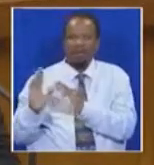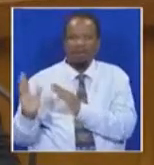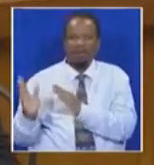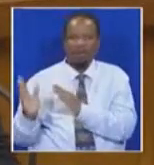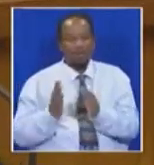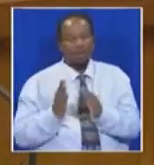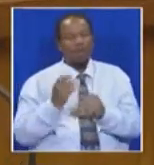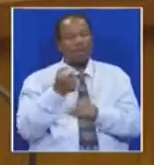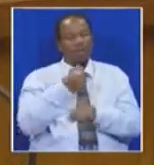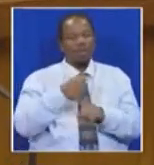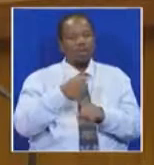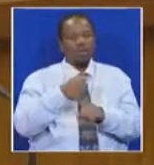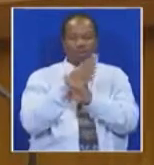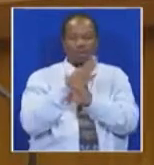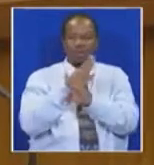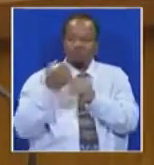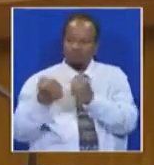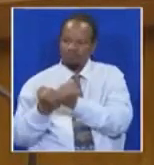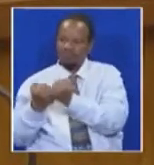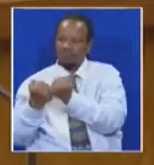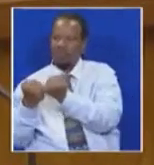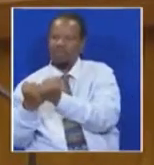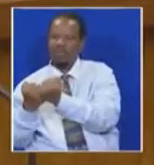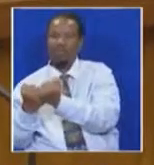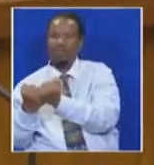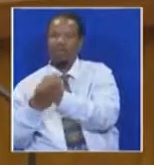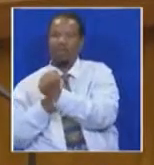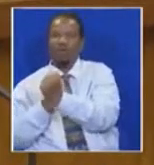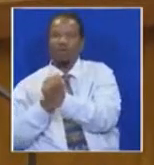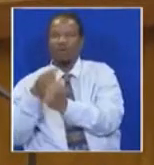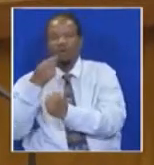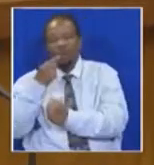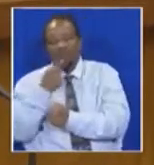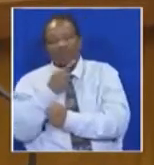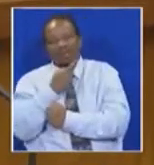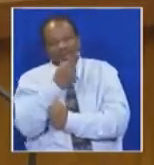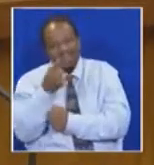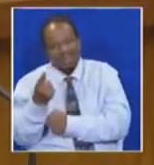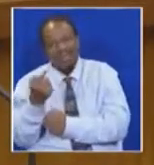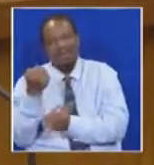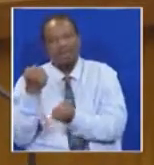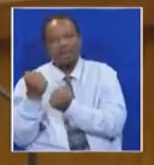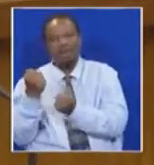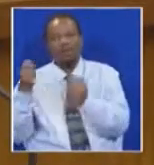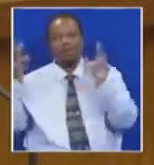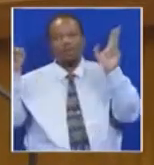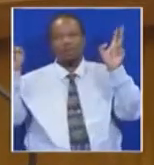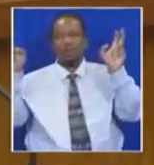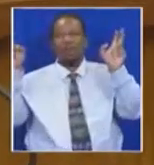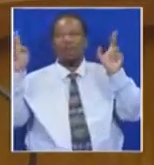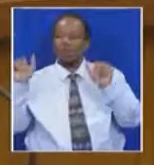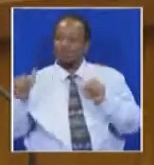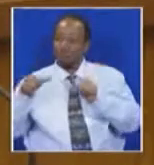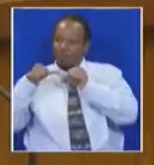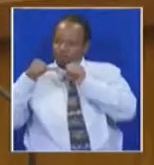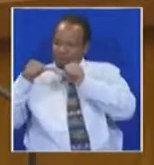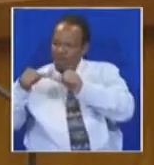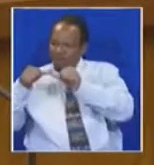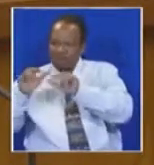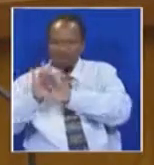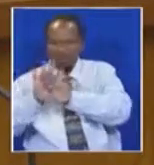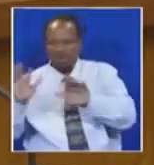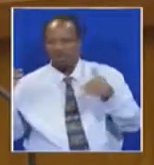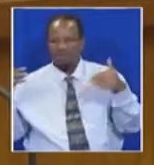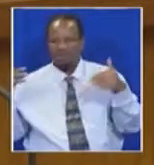solidarity with the Office of the Chief Justice when it recently stated that the judiciary, and I quote, will continue to be fearless in